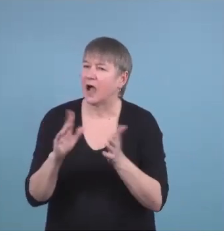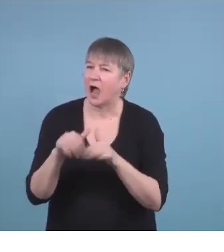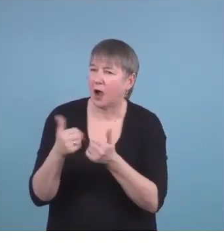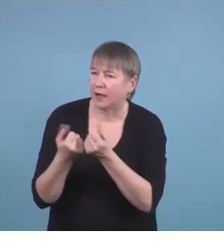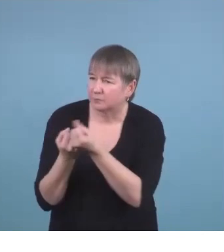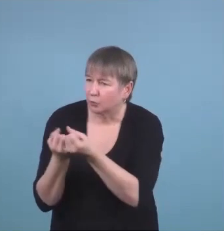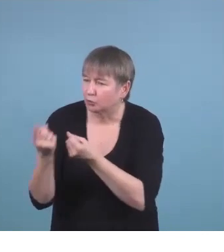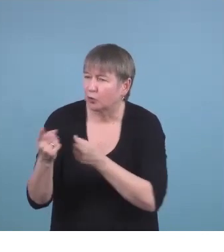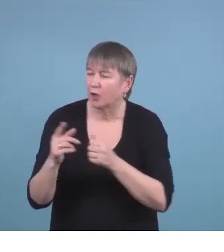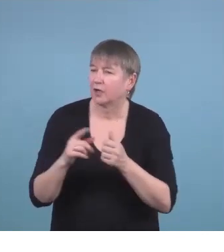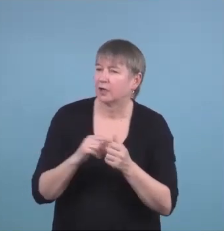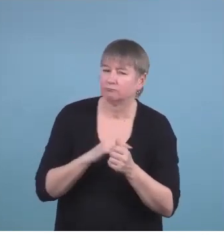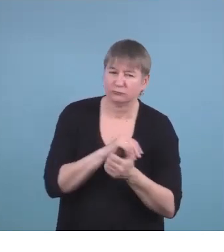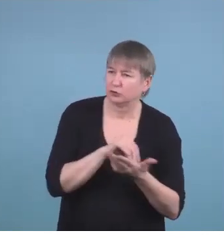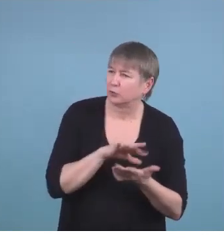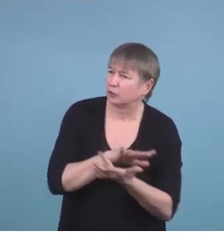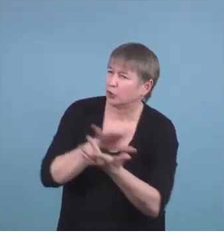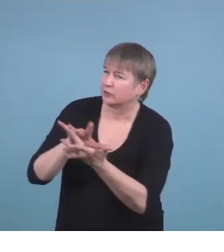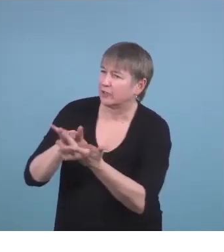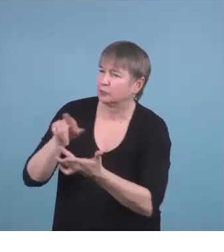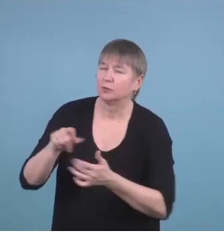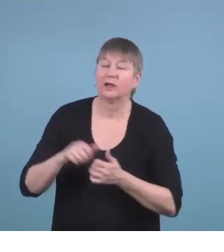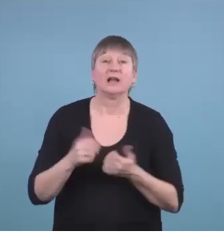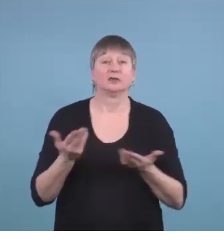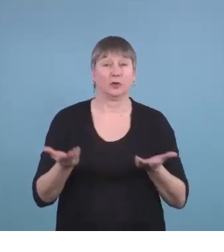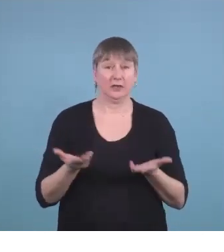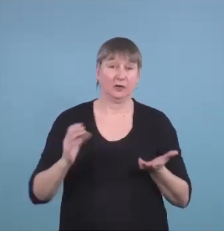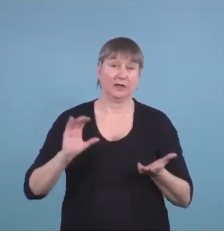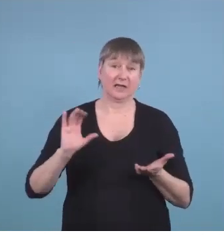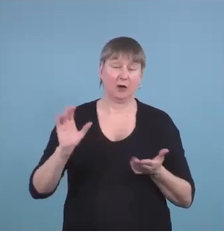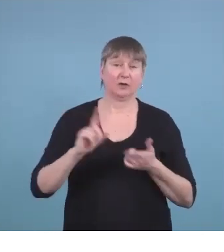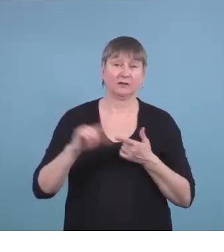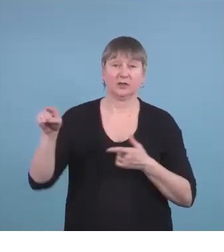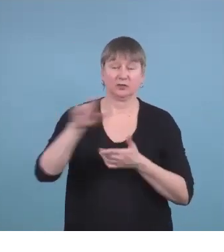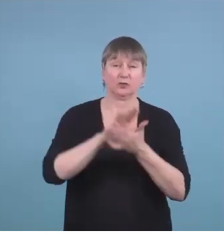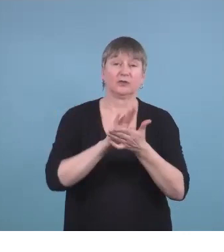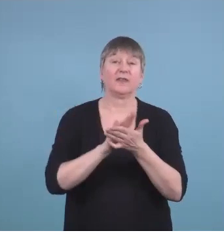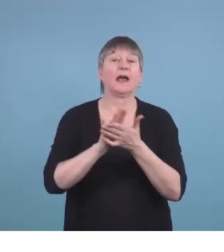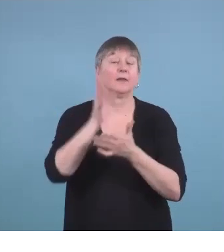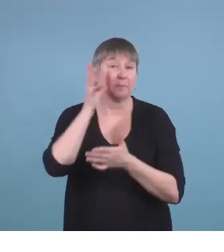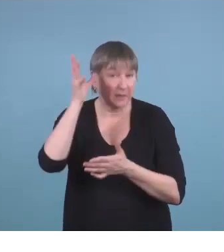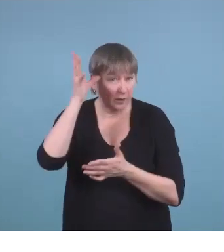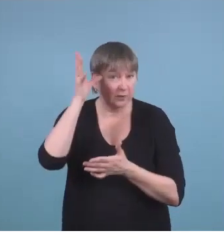contact you and here in Calgary they have asked that our parents and students get in touch